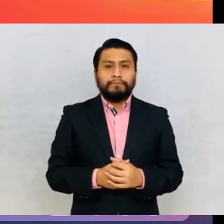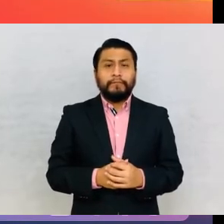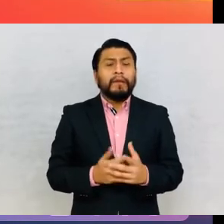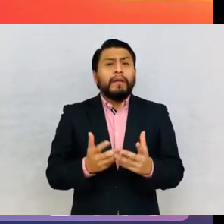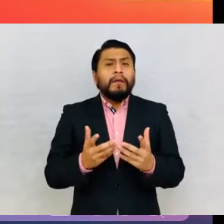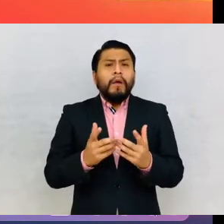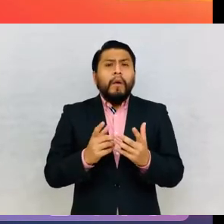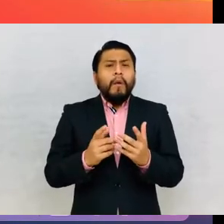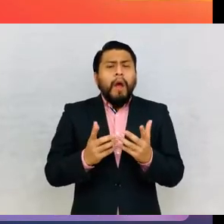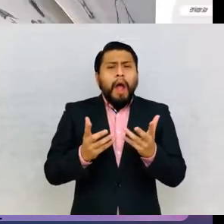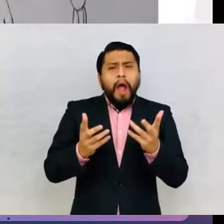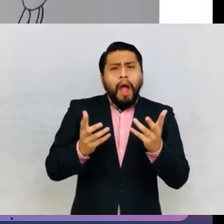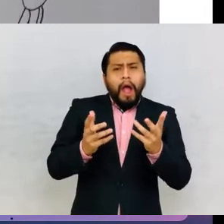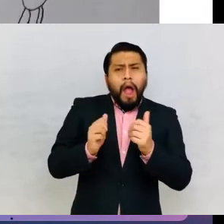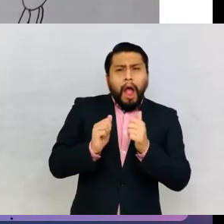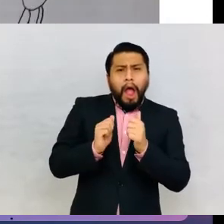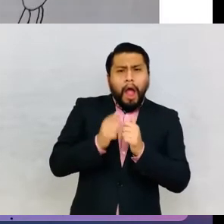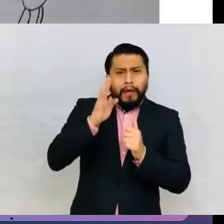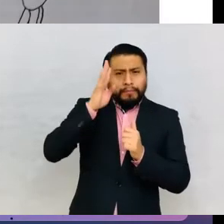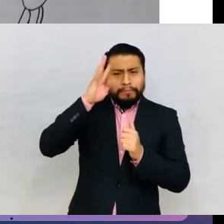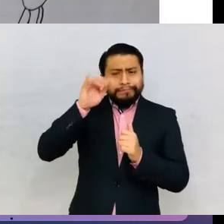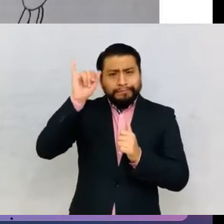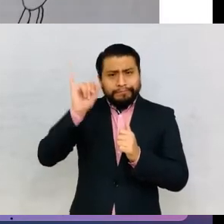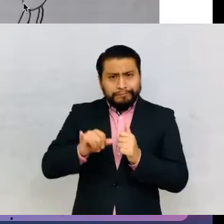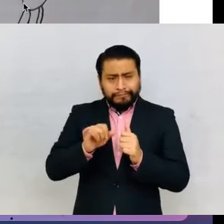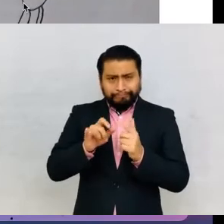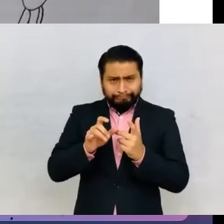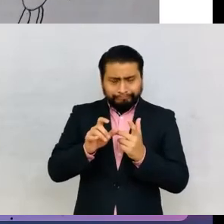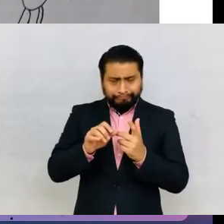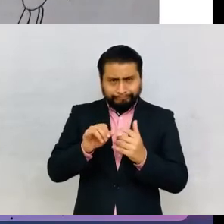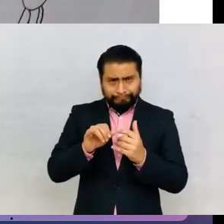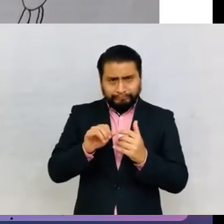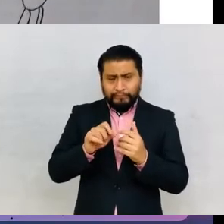that builds this scientific legitimacy.